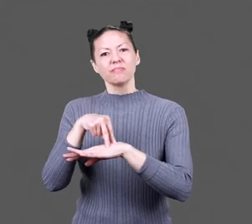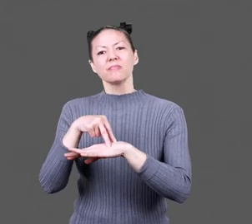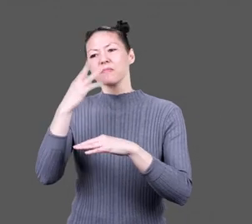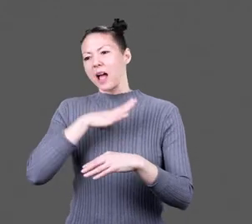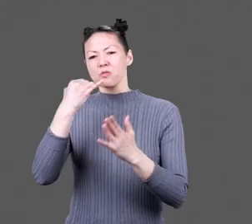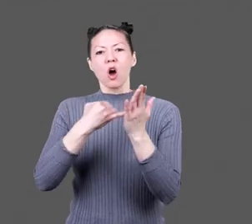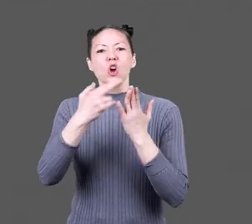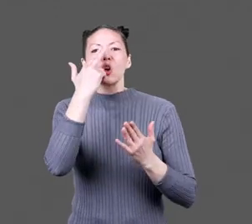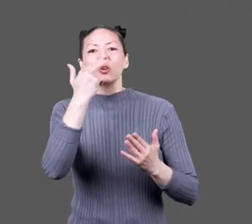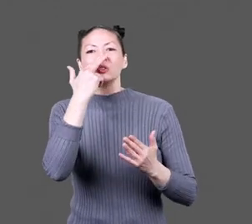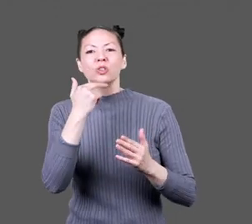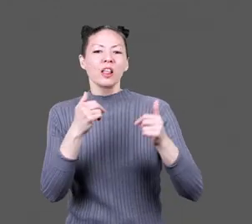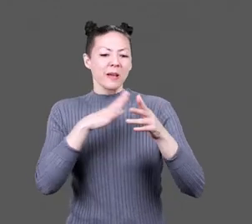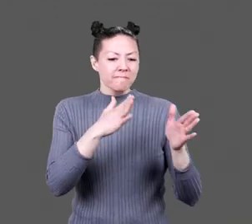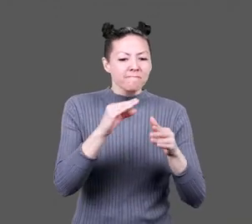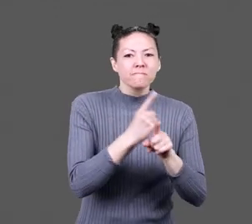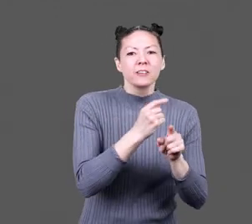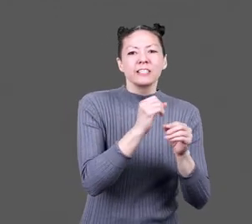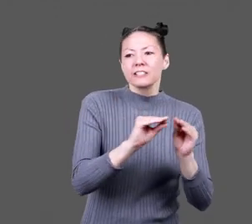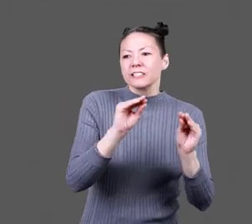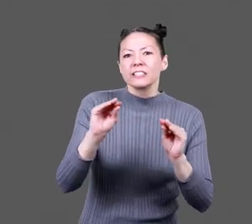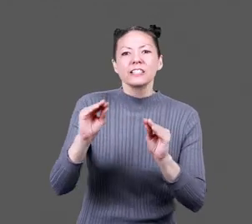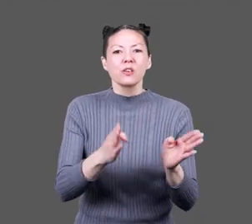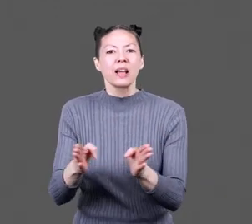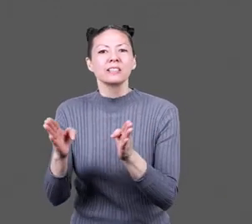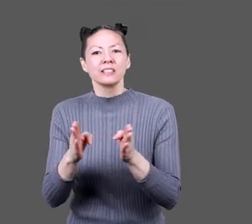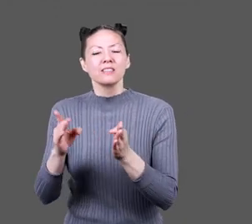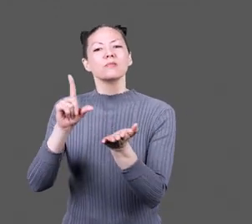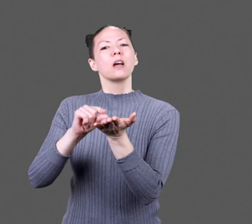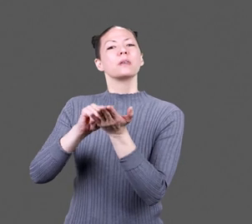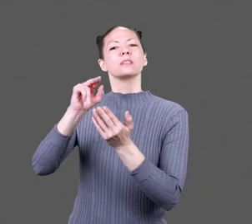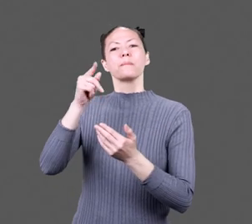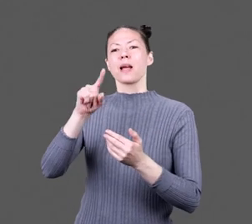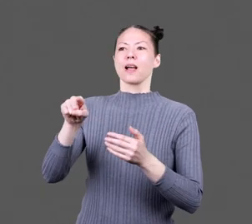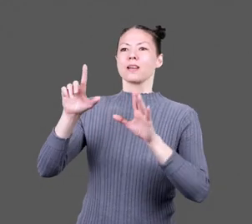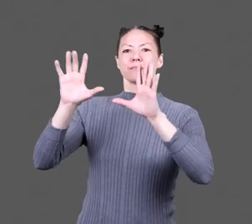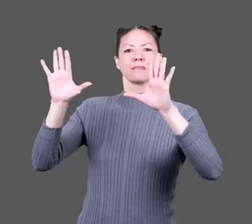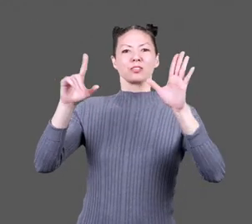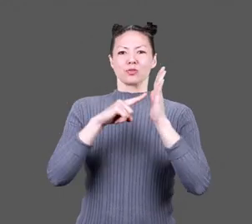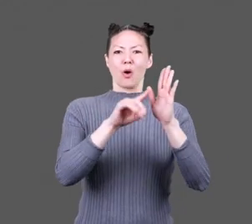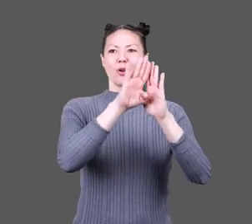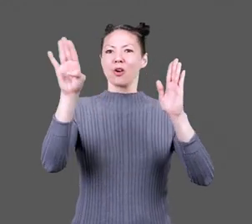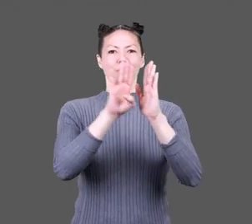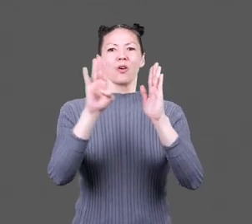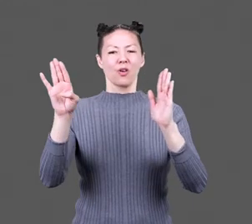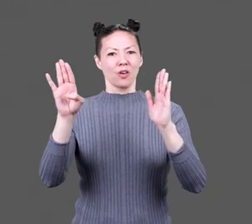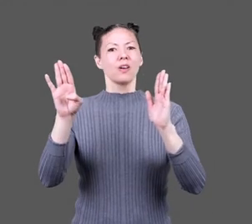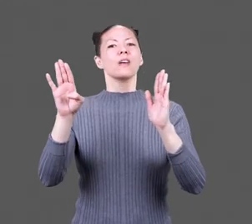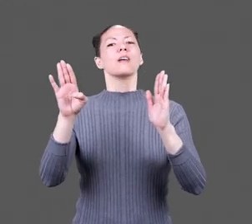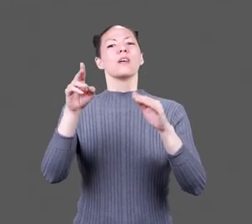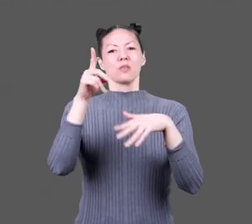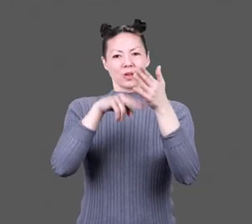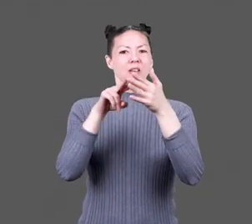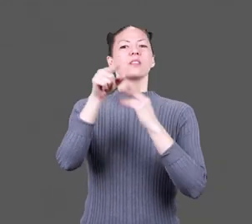A man draws a cartoon. Another man arranges a layout. Different Topaz Times editions display pages in both